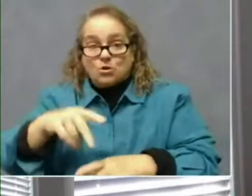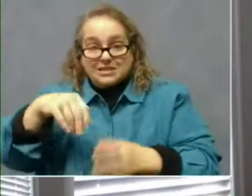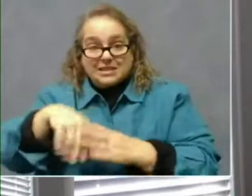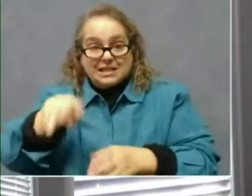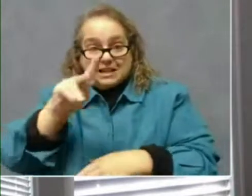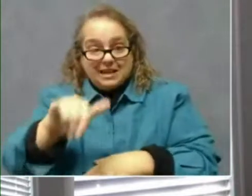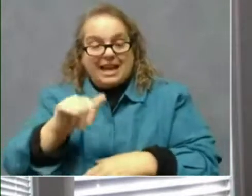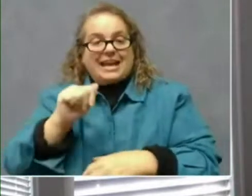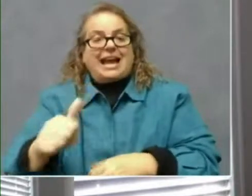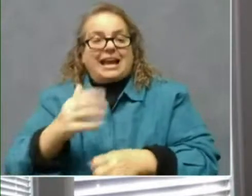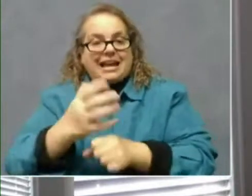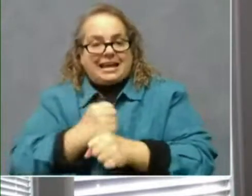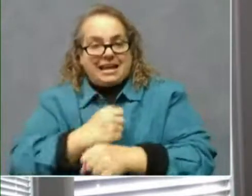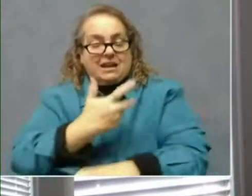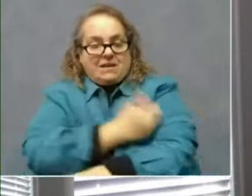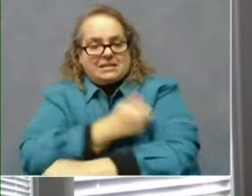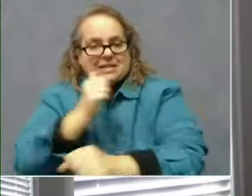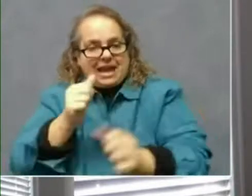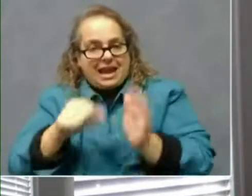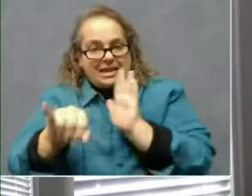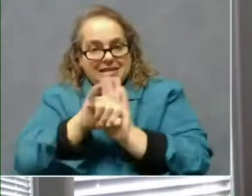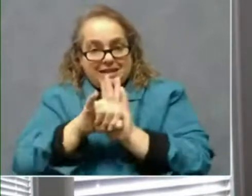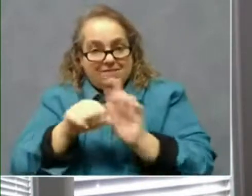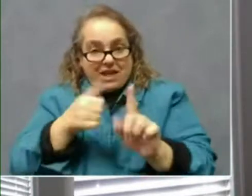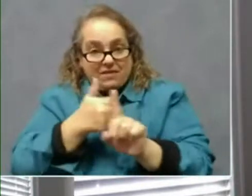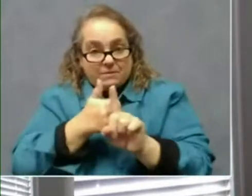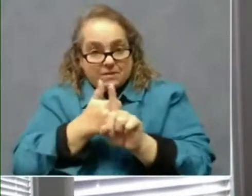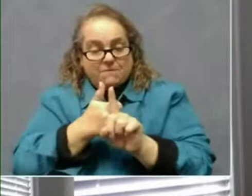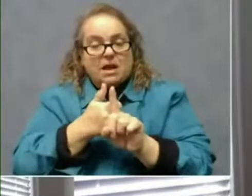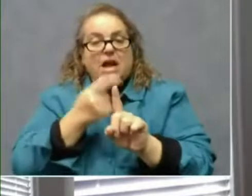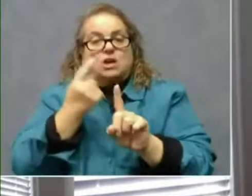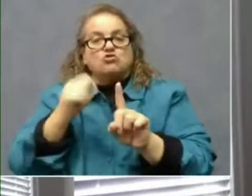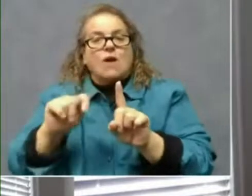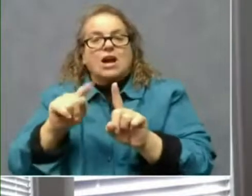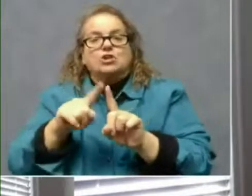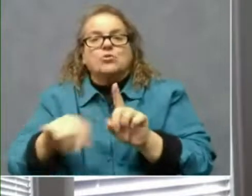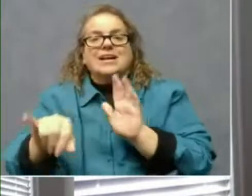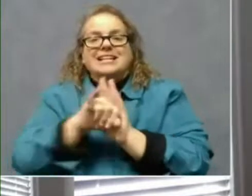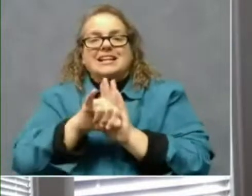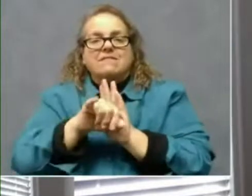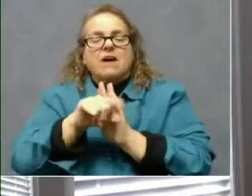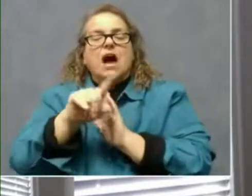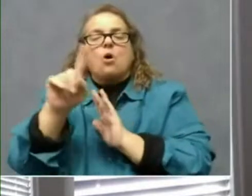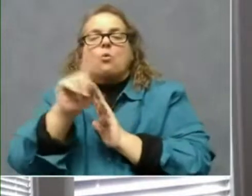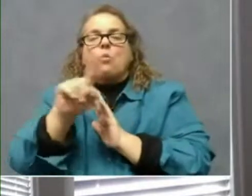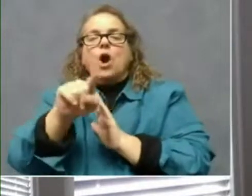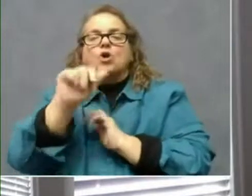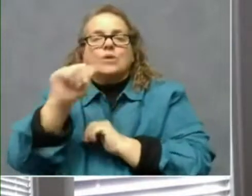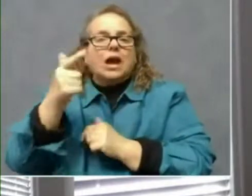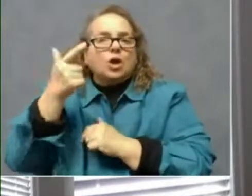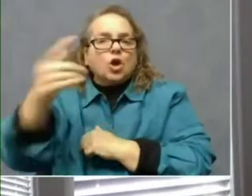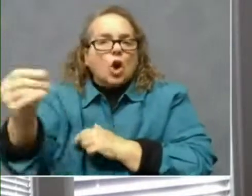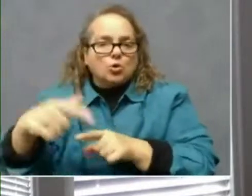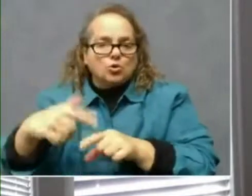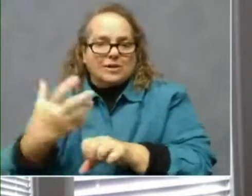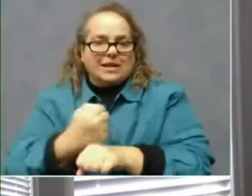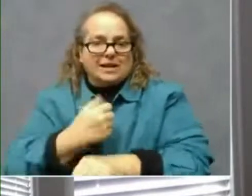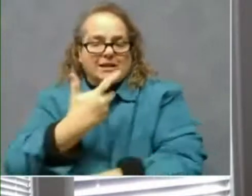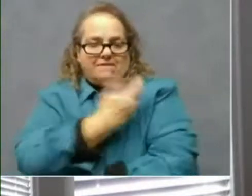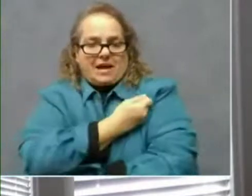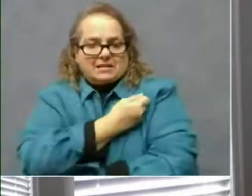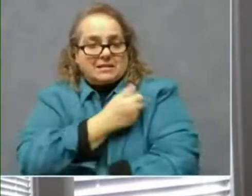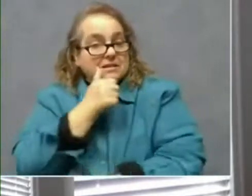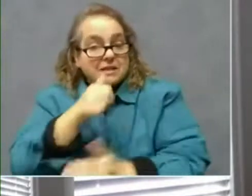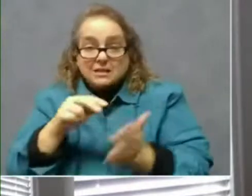can identify themselves. And we can try to identify for you a place to go to get vaccinated. It doesn't mean it's always going to be